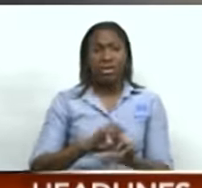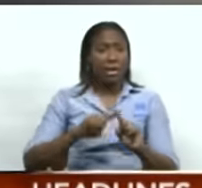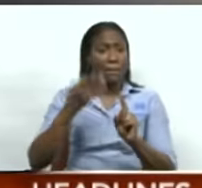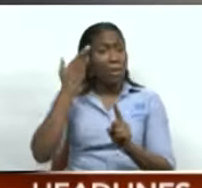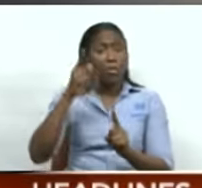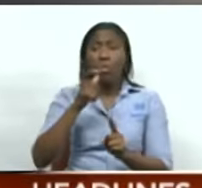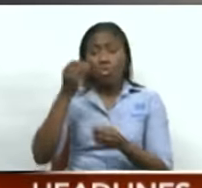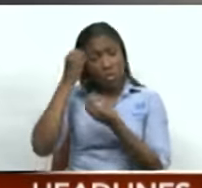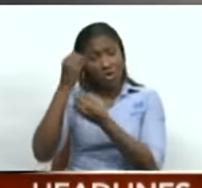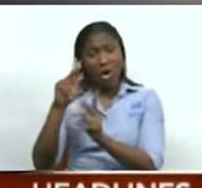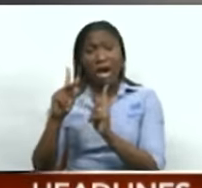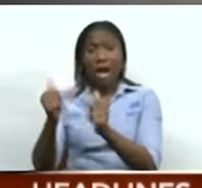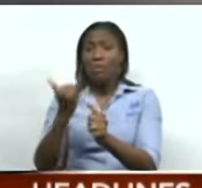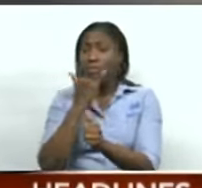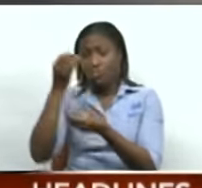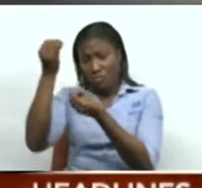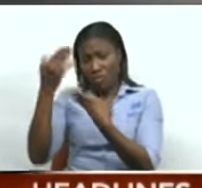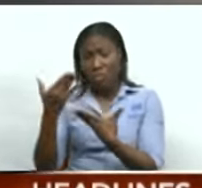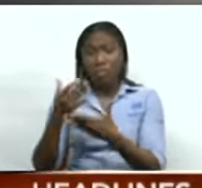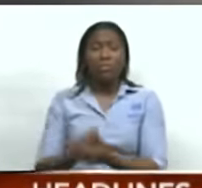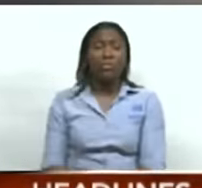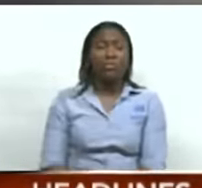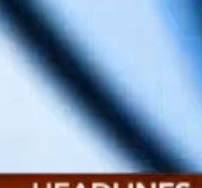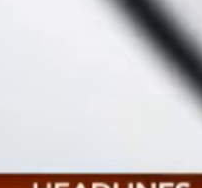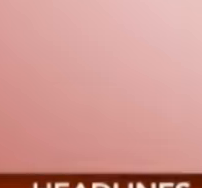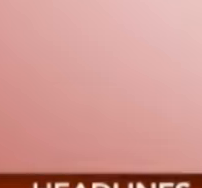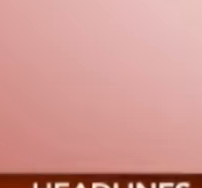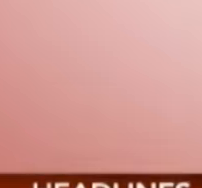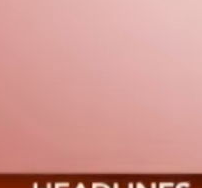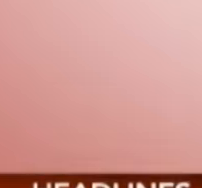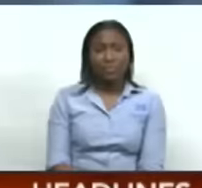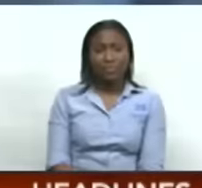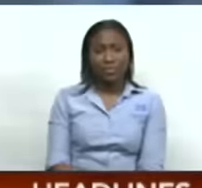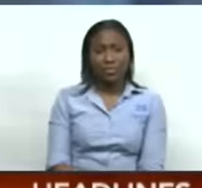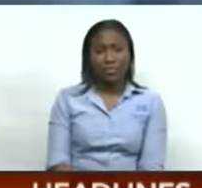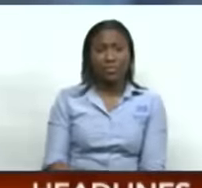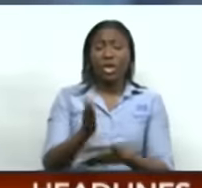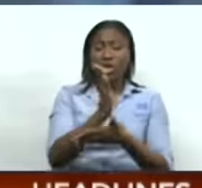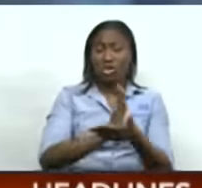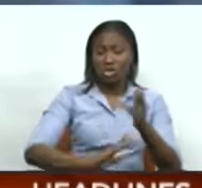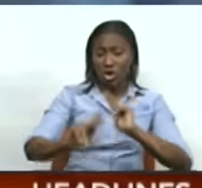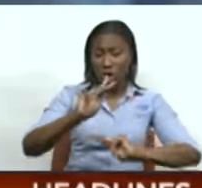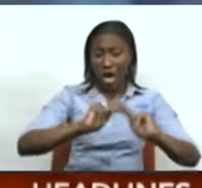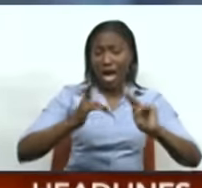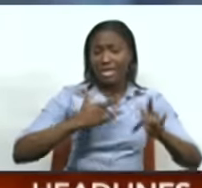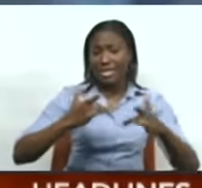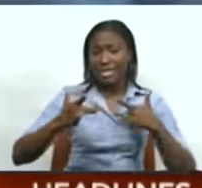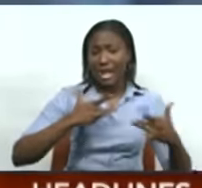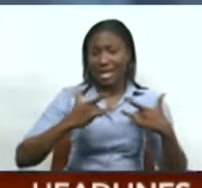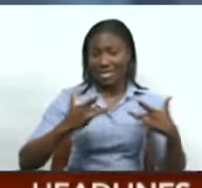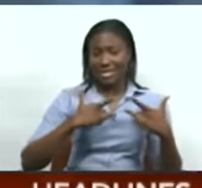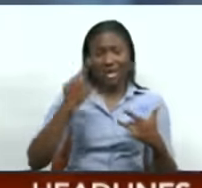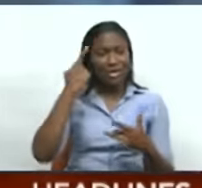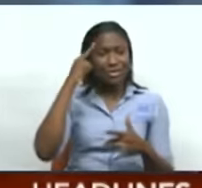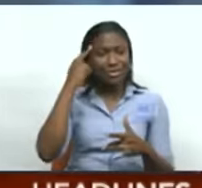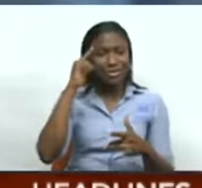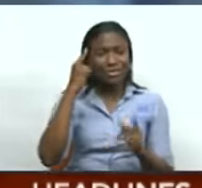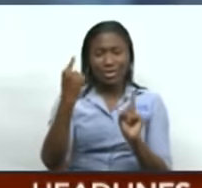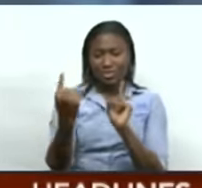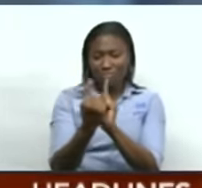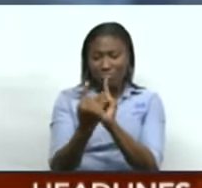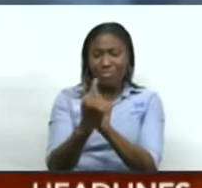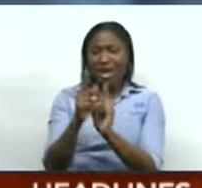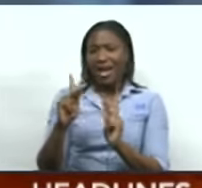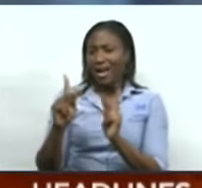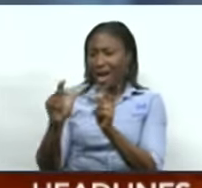information from and has yet to retract her statement. While some patrons were excited to meet and greet opposition leader